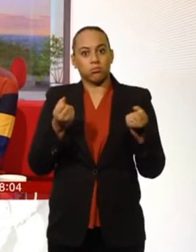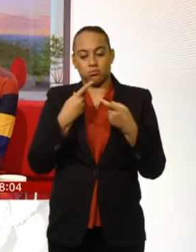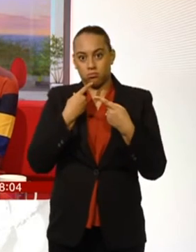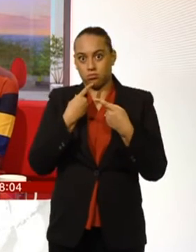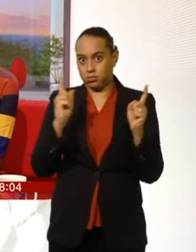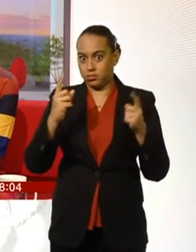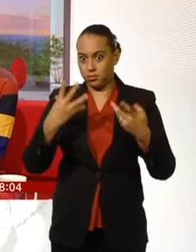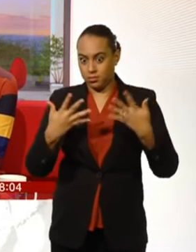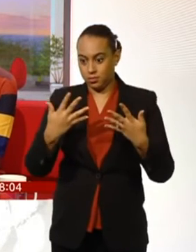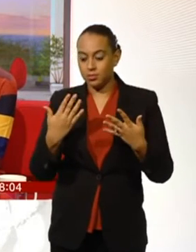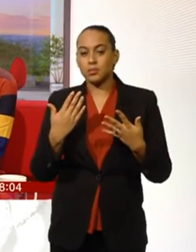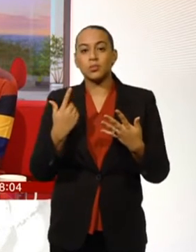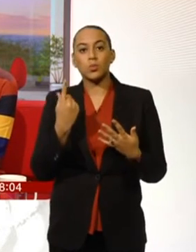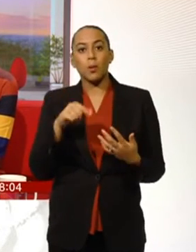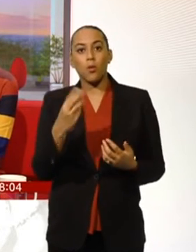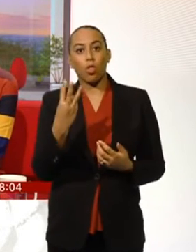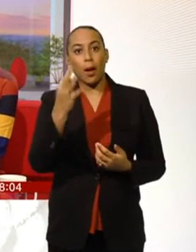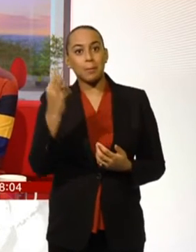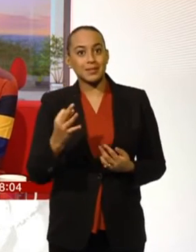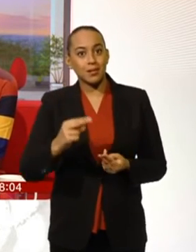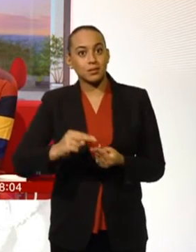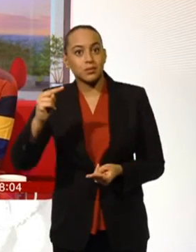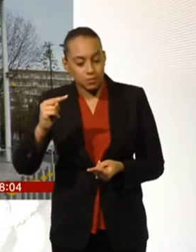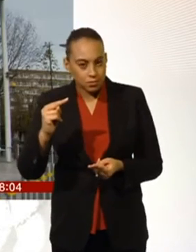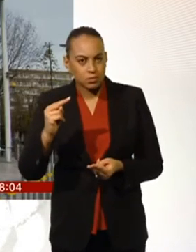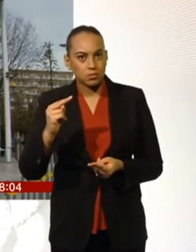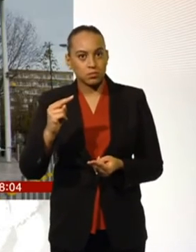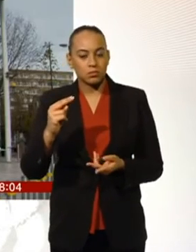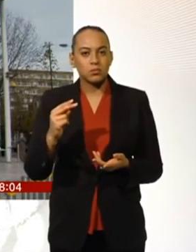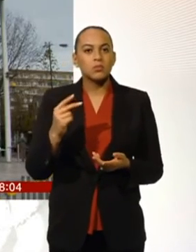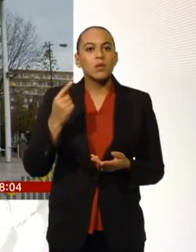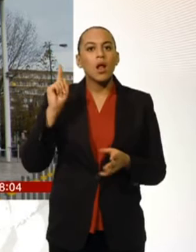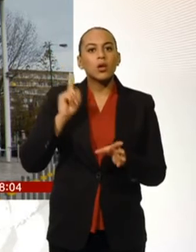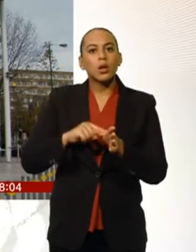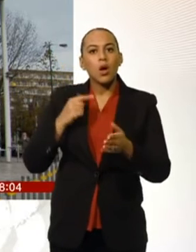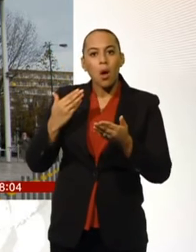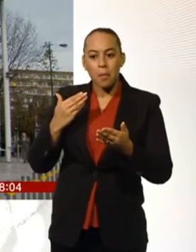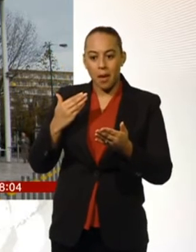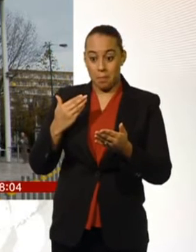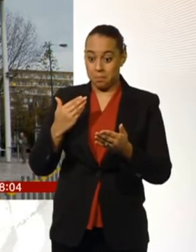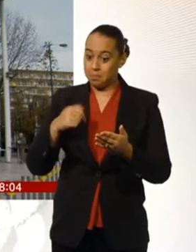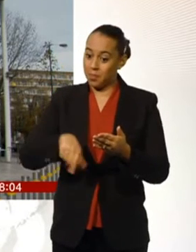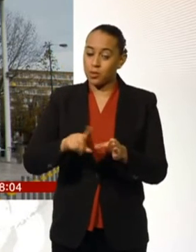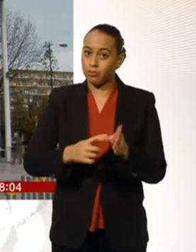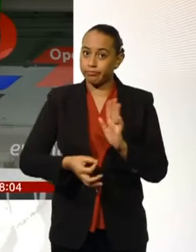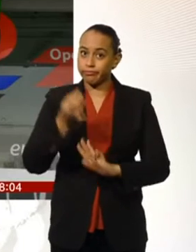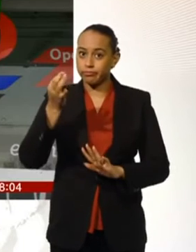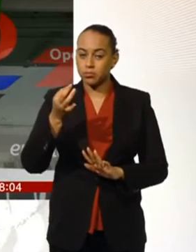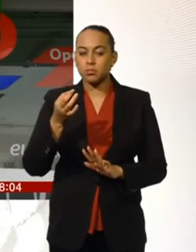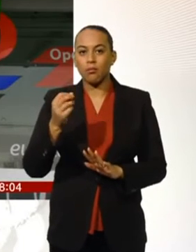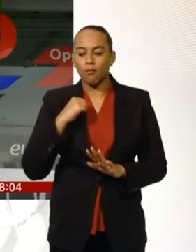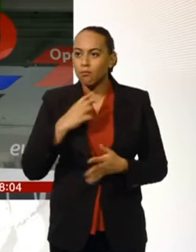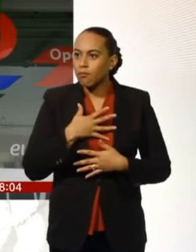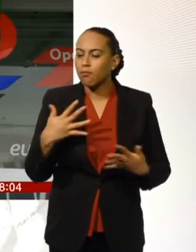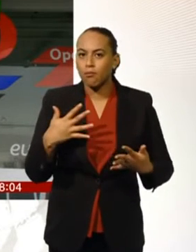Christmas period rose 1.3 percent, that's compared to last year. The results this morning were better than analysts expected. Still, they weren't